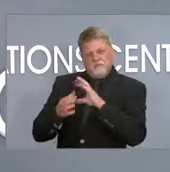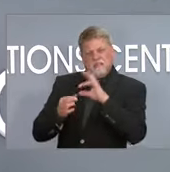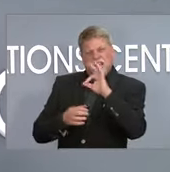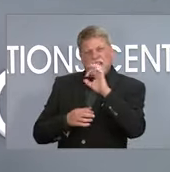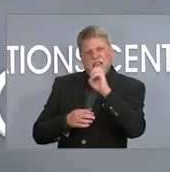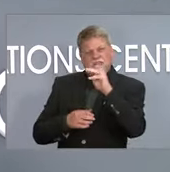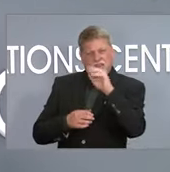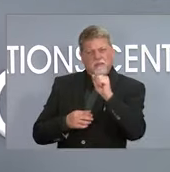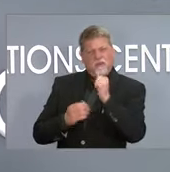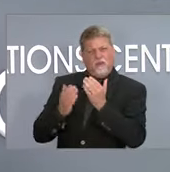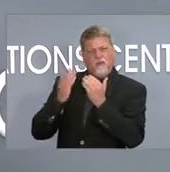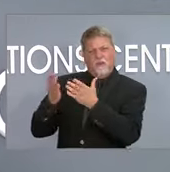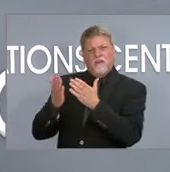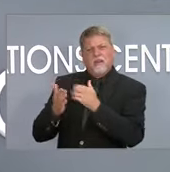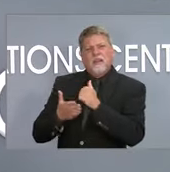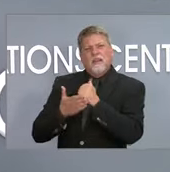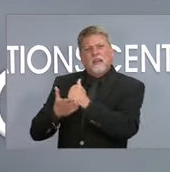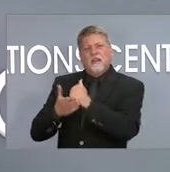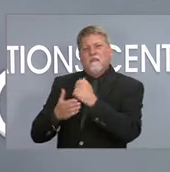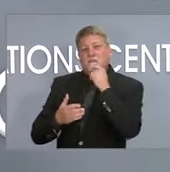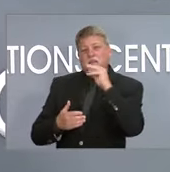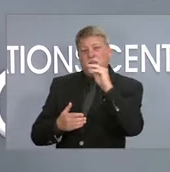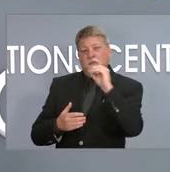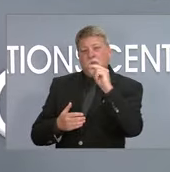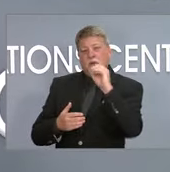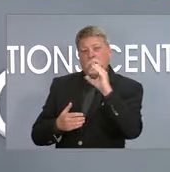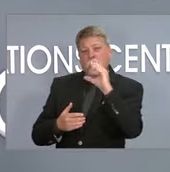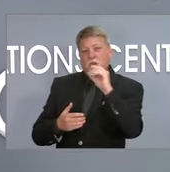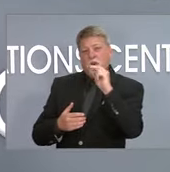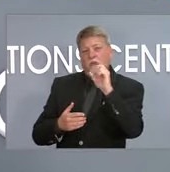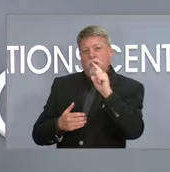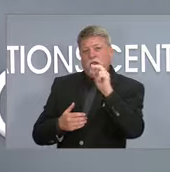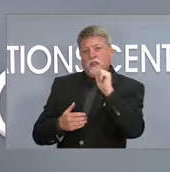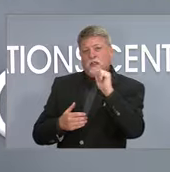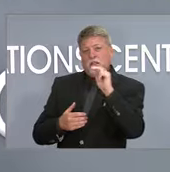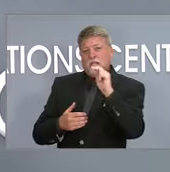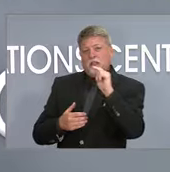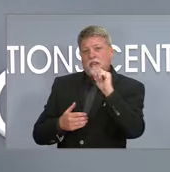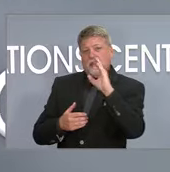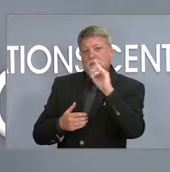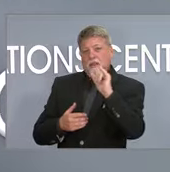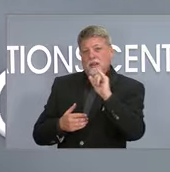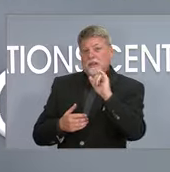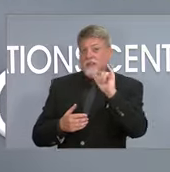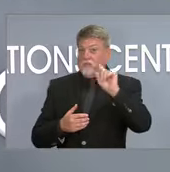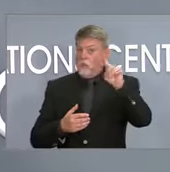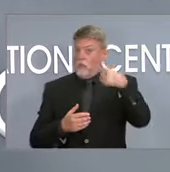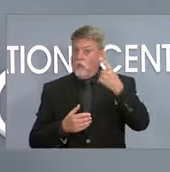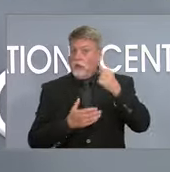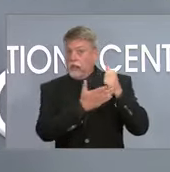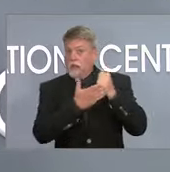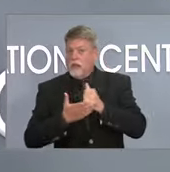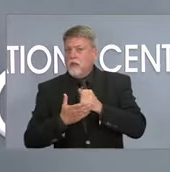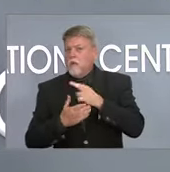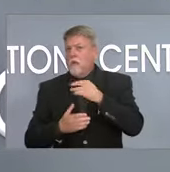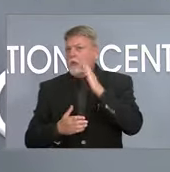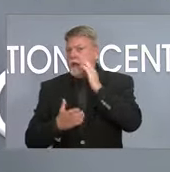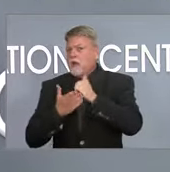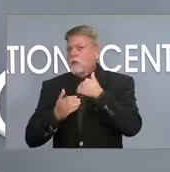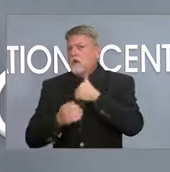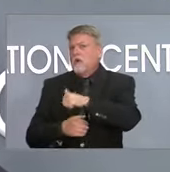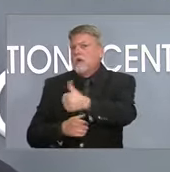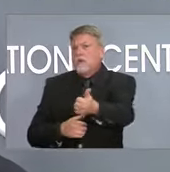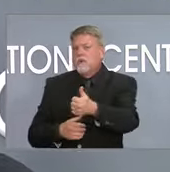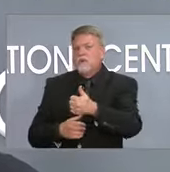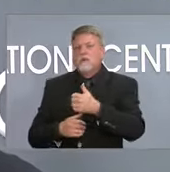monoclonal antibody treatments. Is that the only purpose they would have? Or might they also help with the issues that we've been covering where some EMS agencies